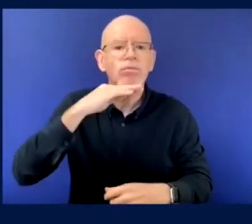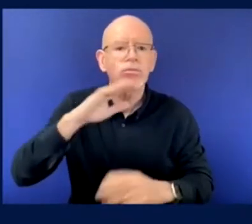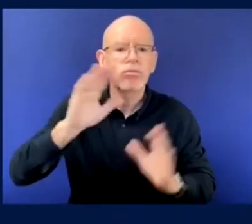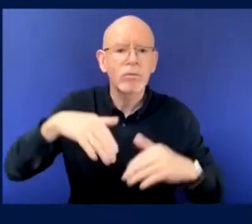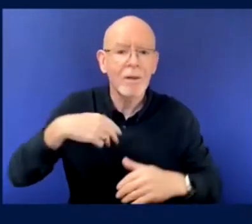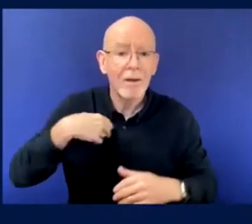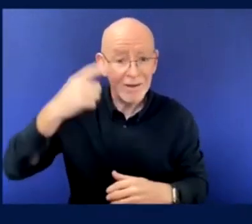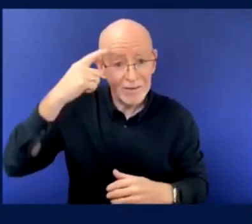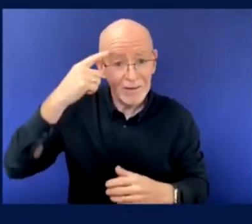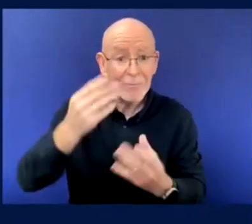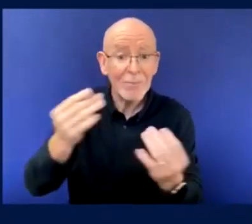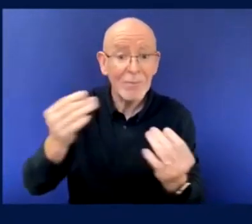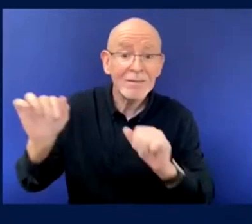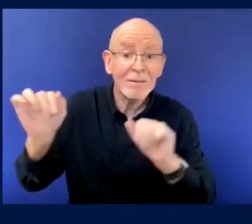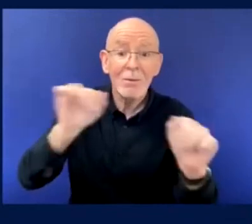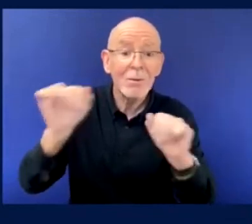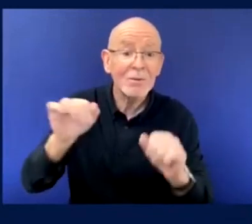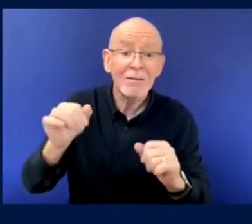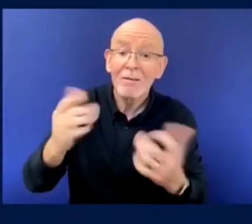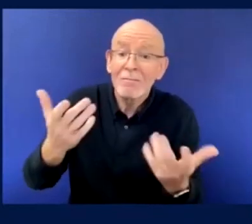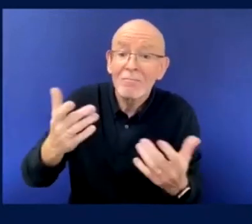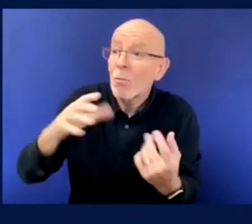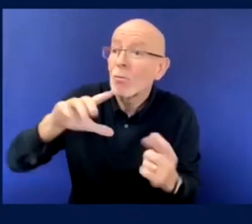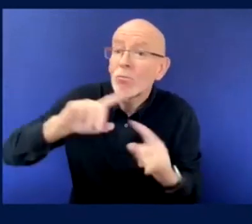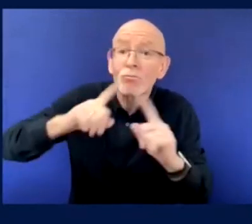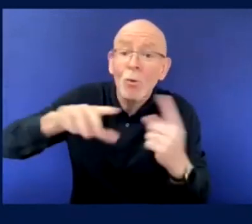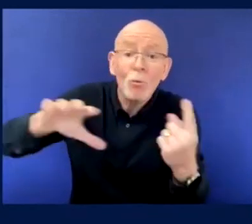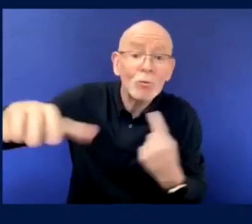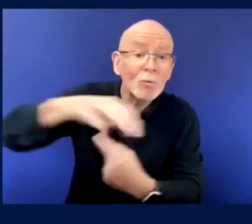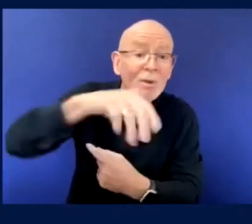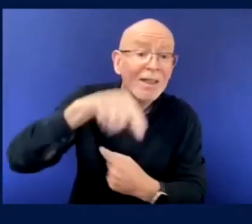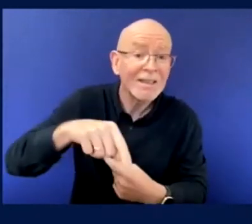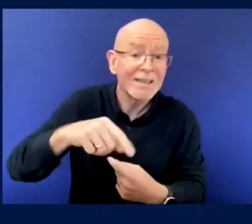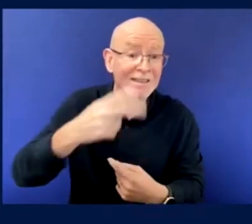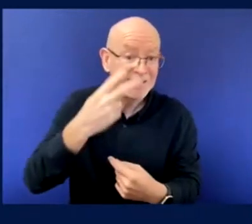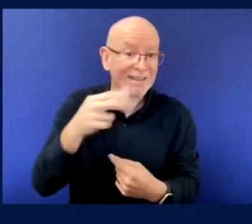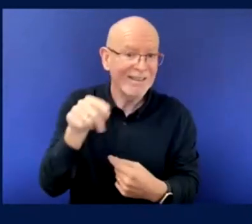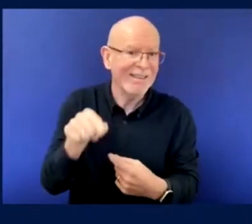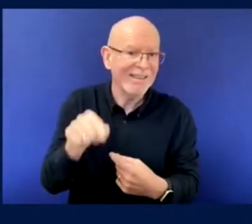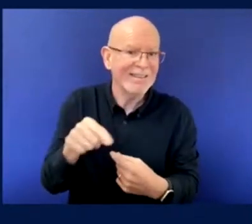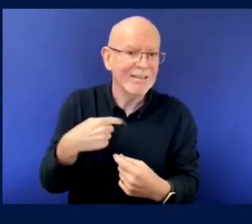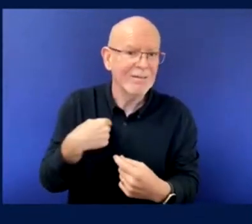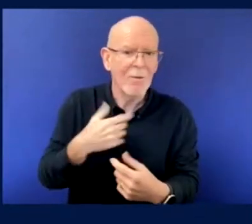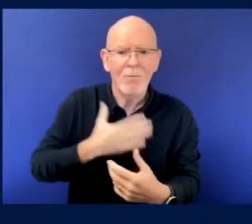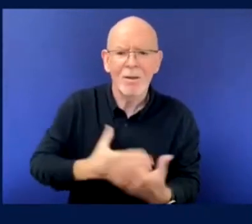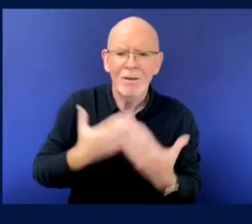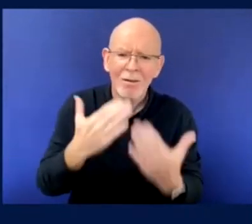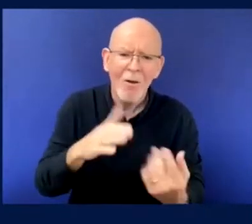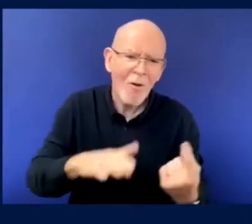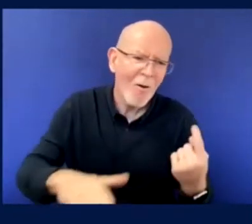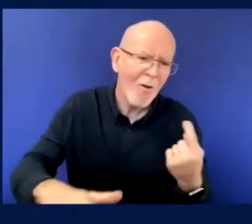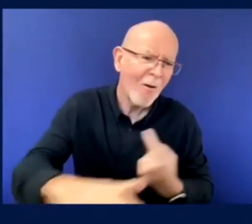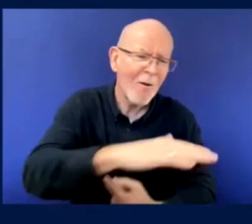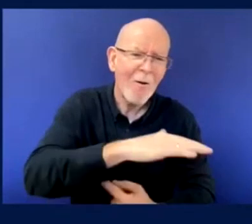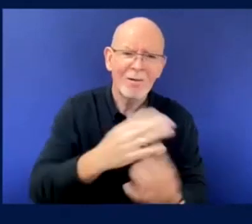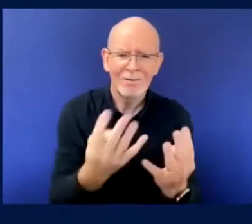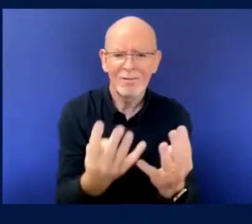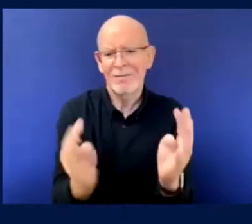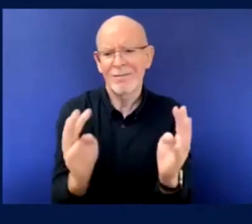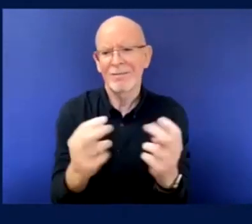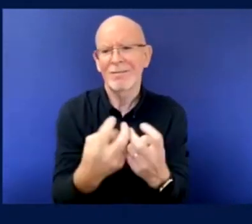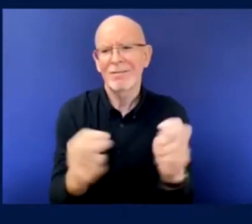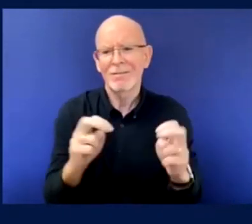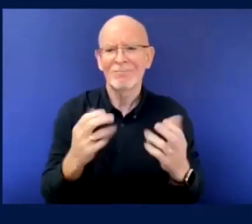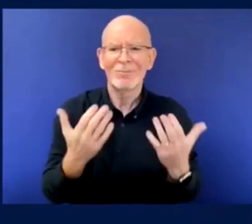points across the, the four of you is, is the, the, the, the importance of information to make some informed decisions about